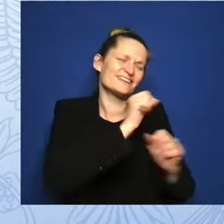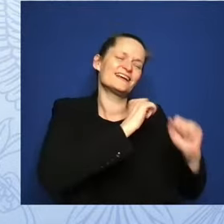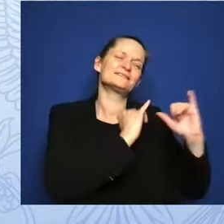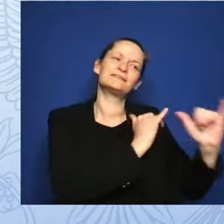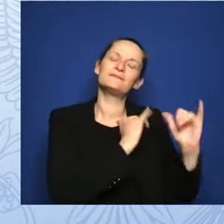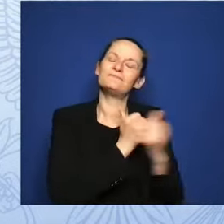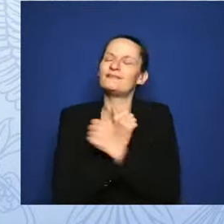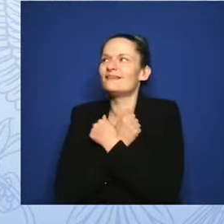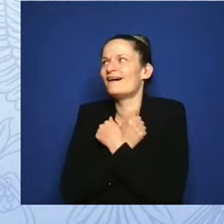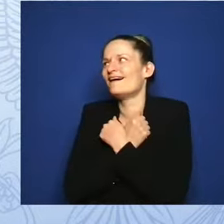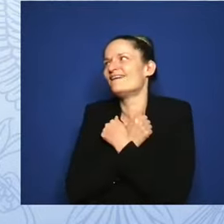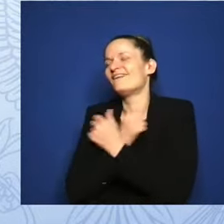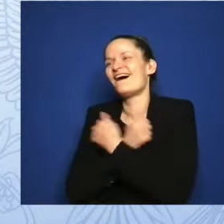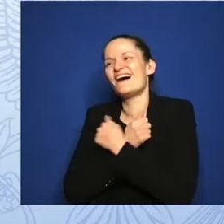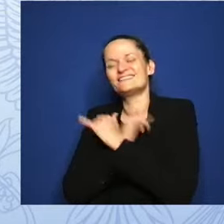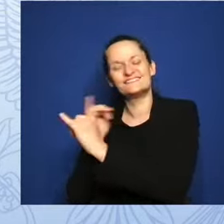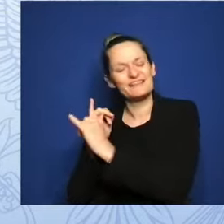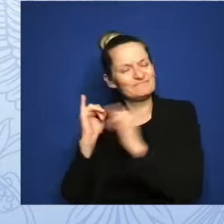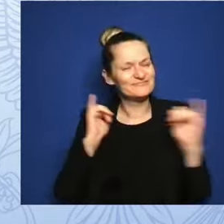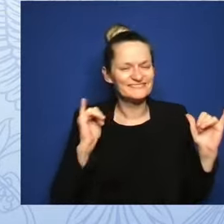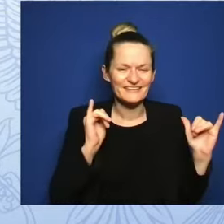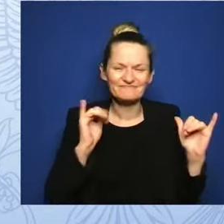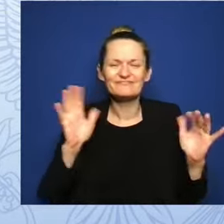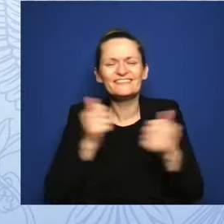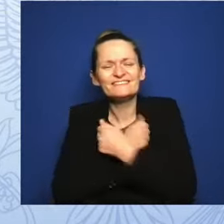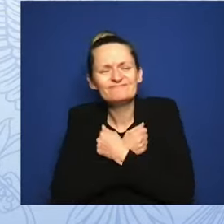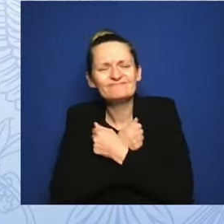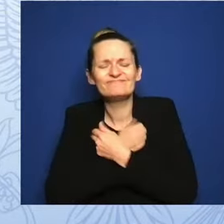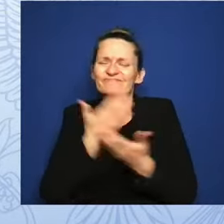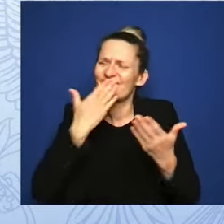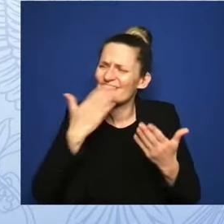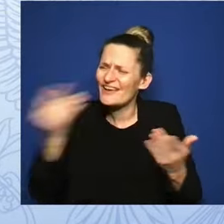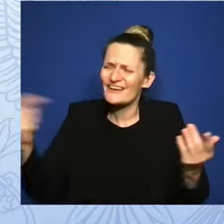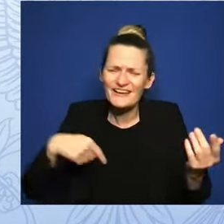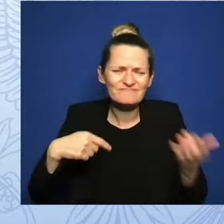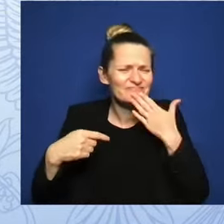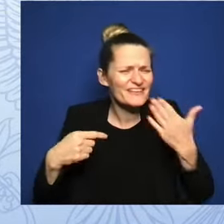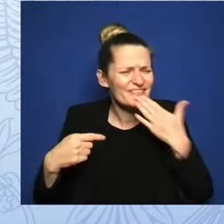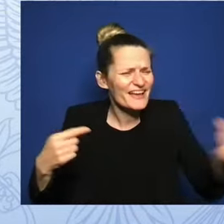Jill, nice to see you. Thank you for being here. We're all from the South.